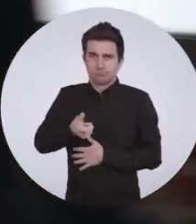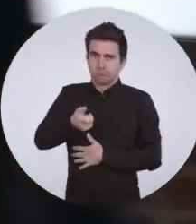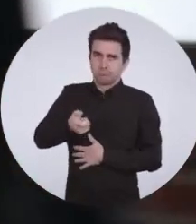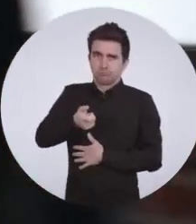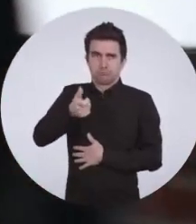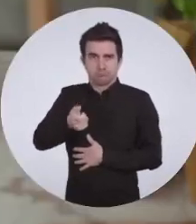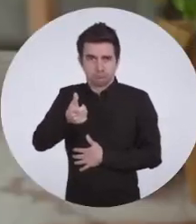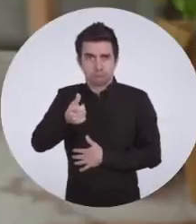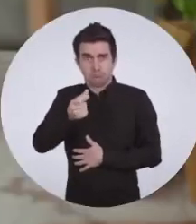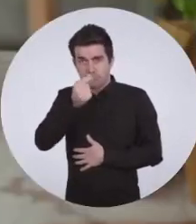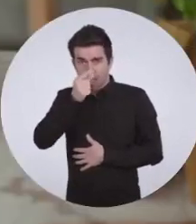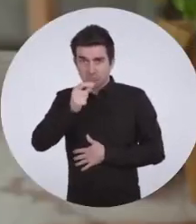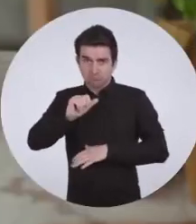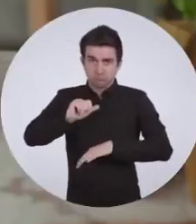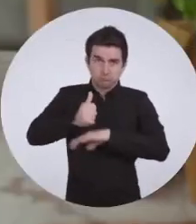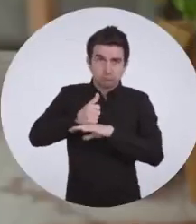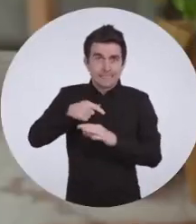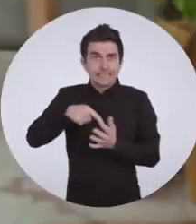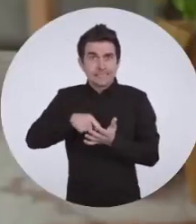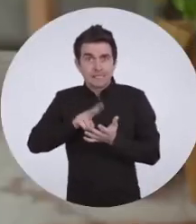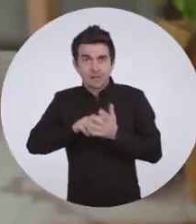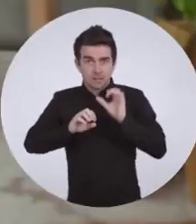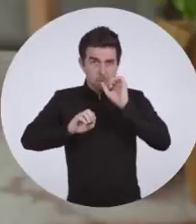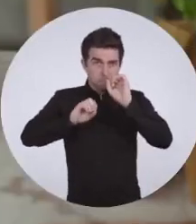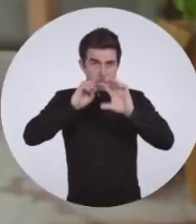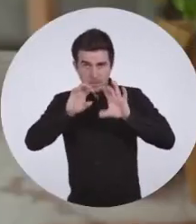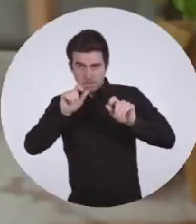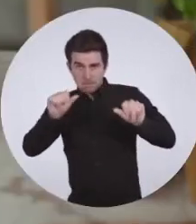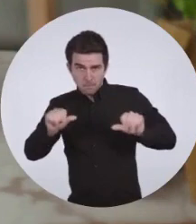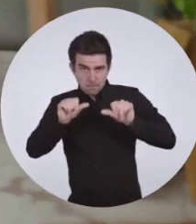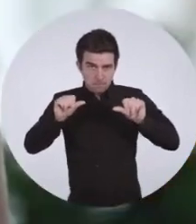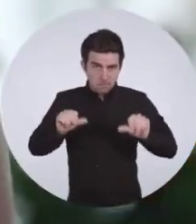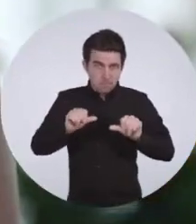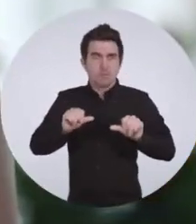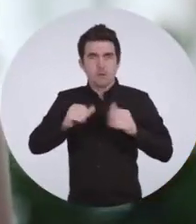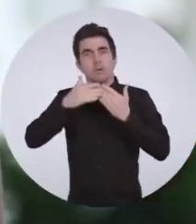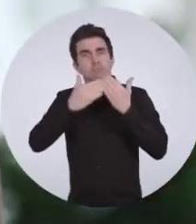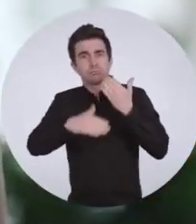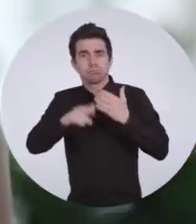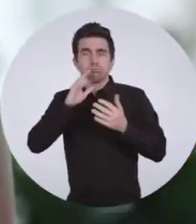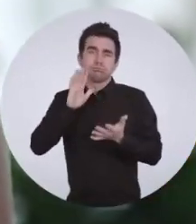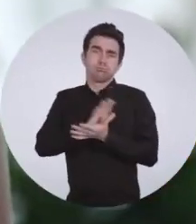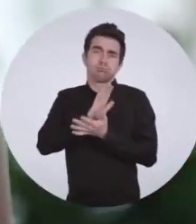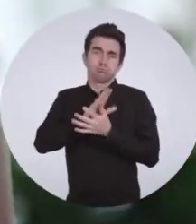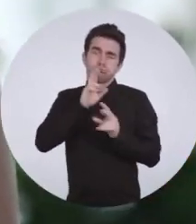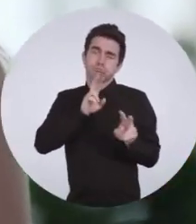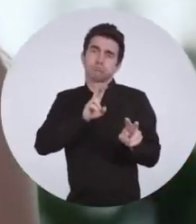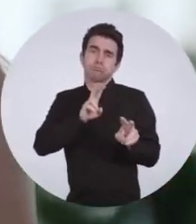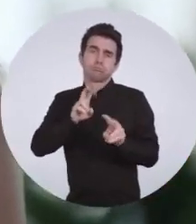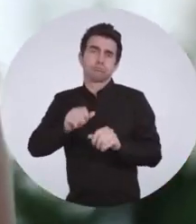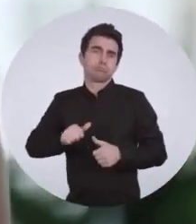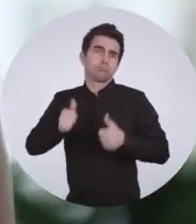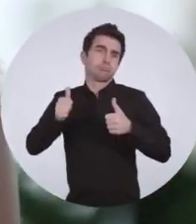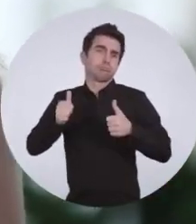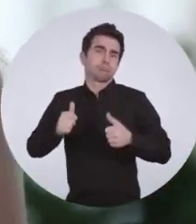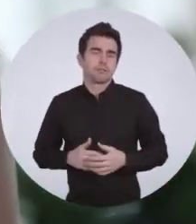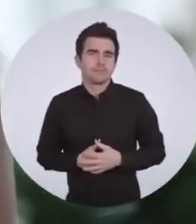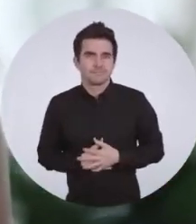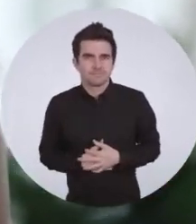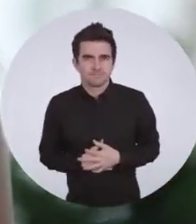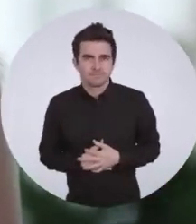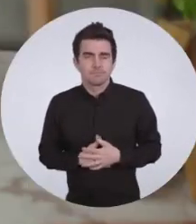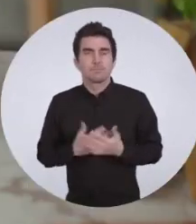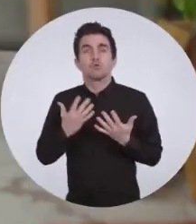use. You can set up your TV with all the accessibility features you need before watching to enjoy a smooth viewing experience.